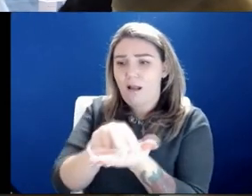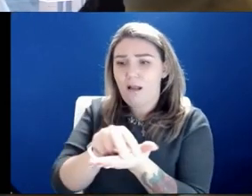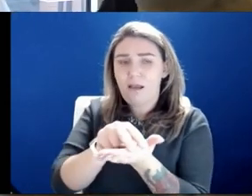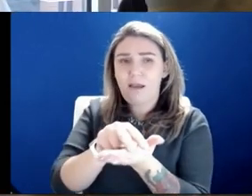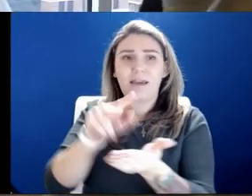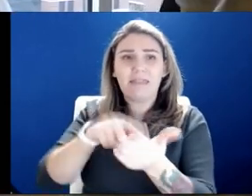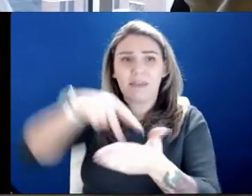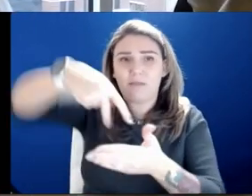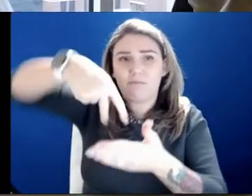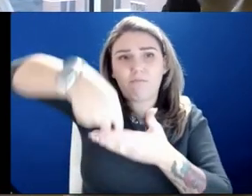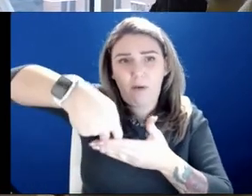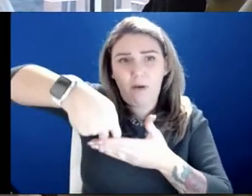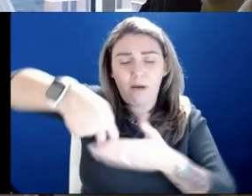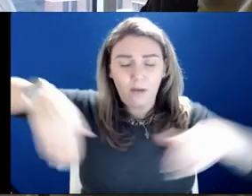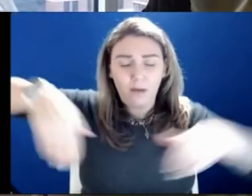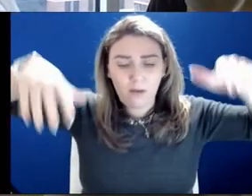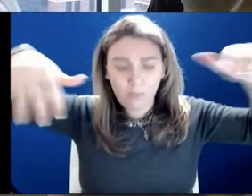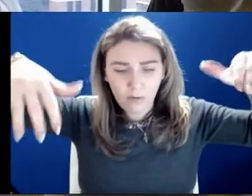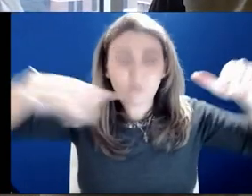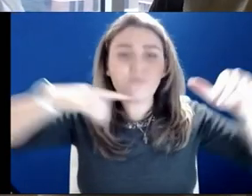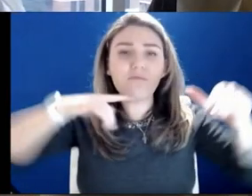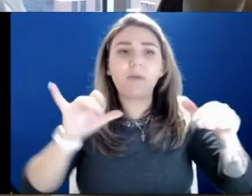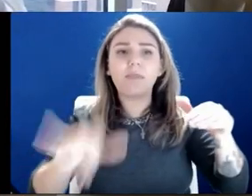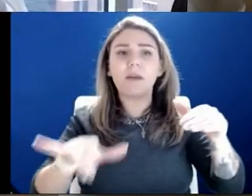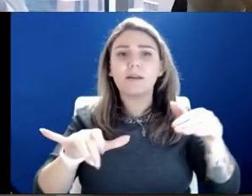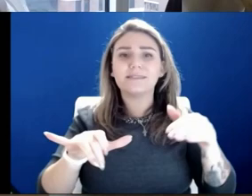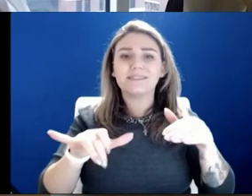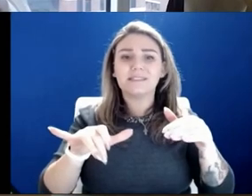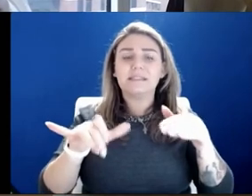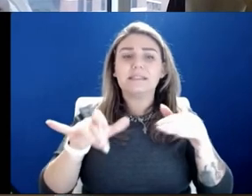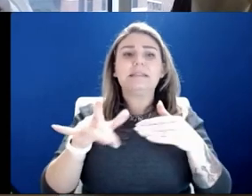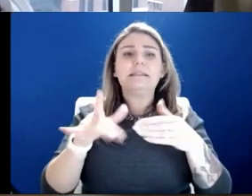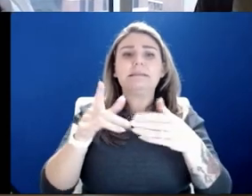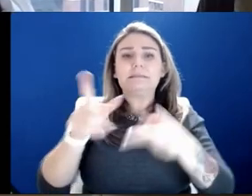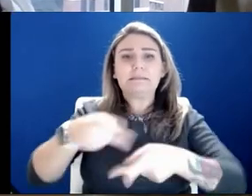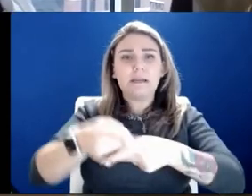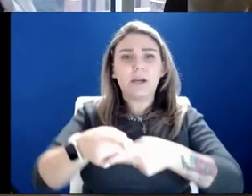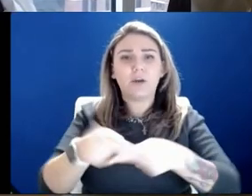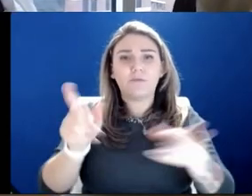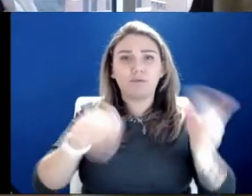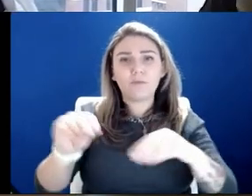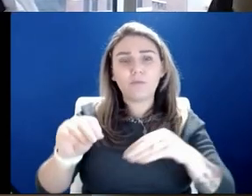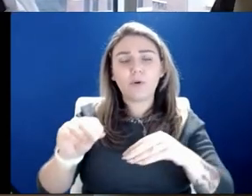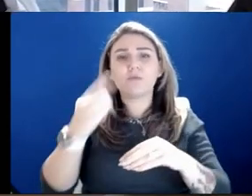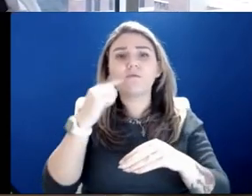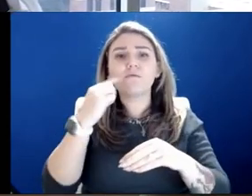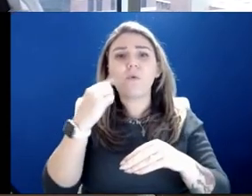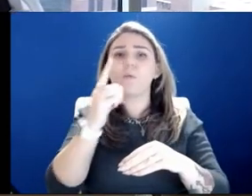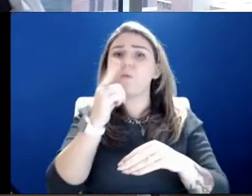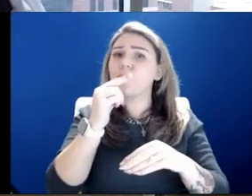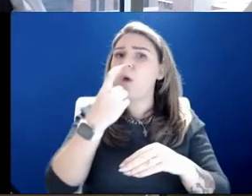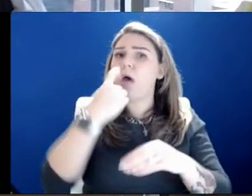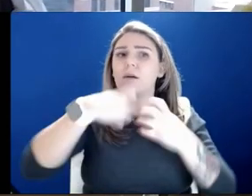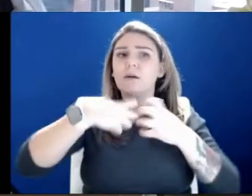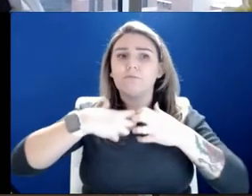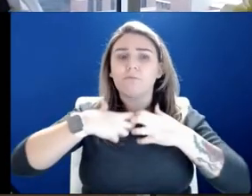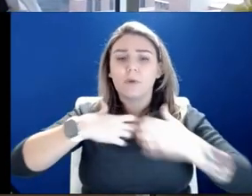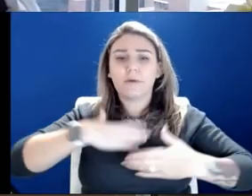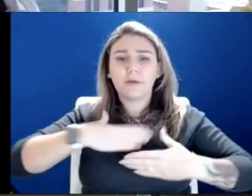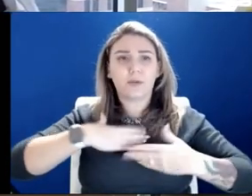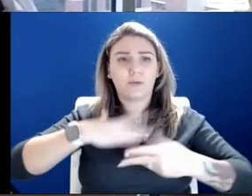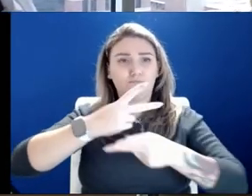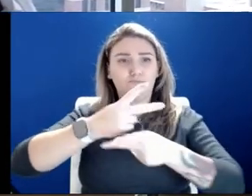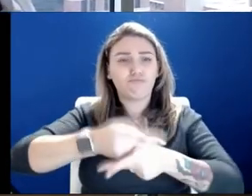This is done with precise motion to care properly for intubated patients so that they are protecting their airway.